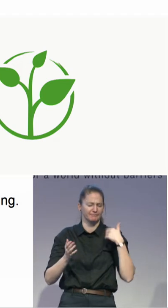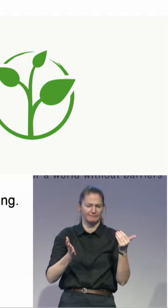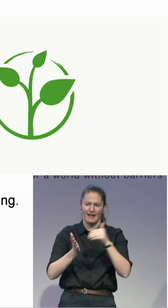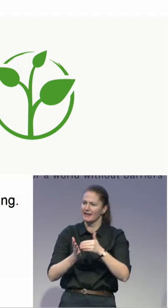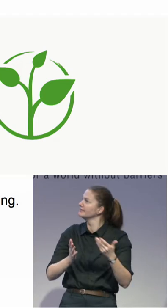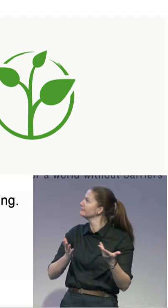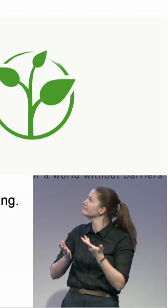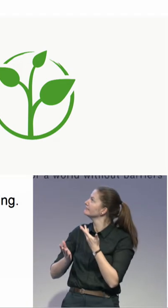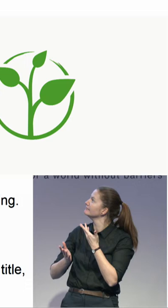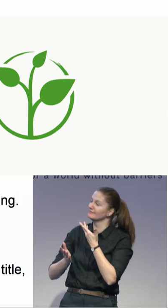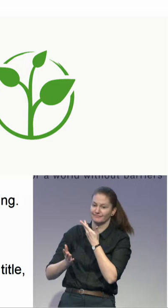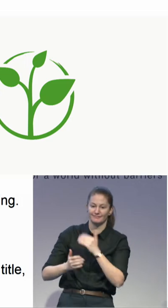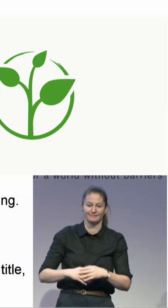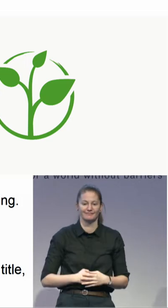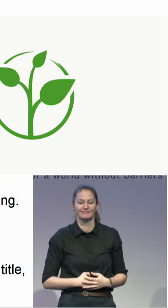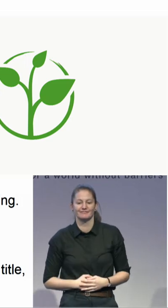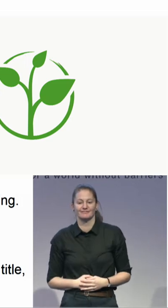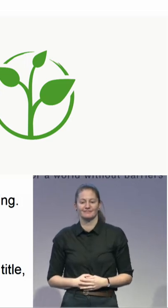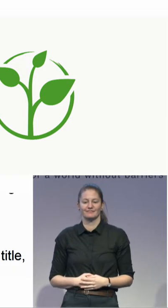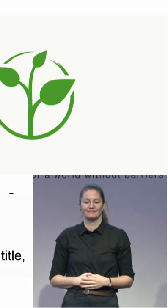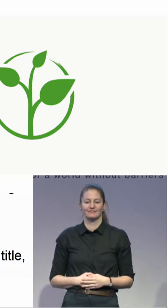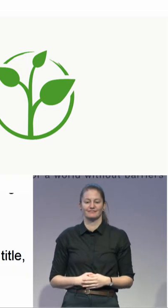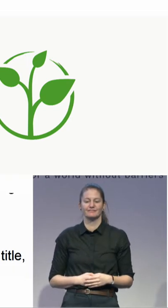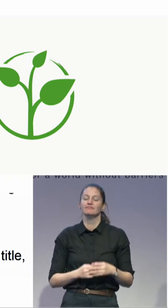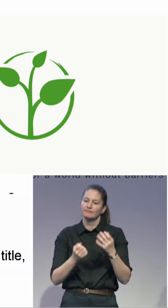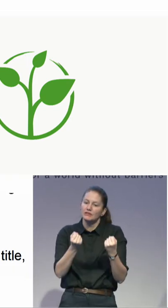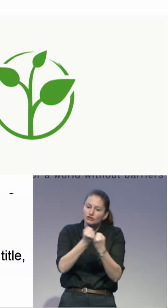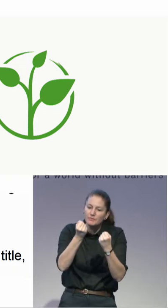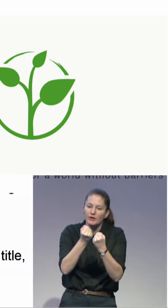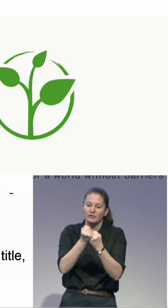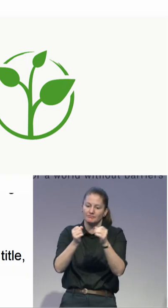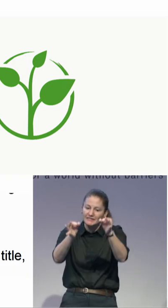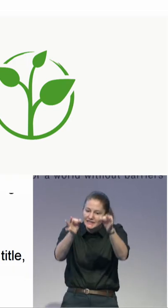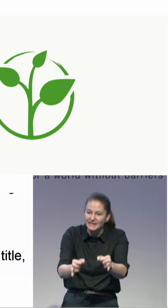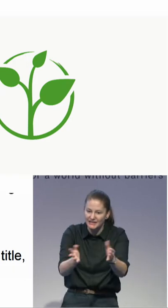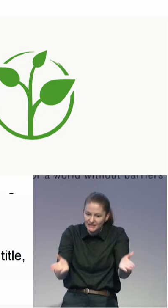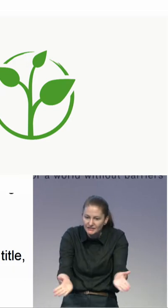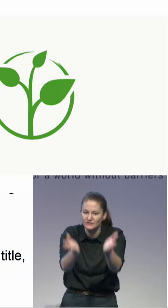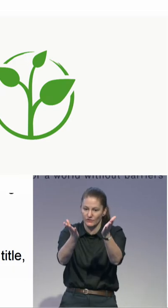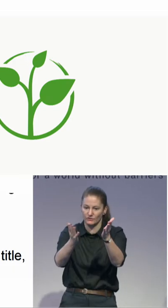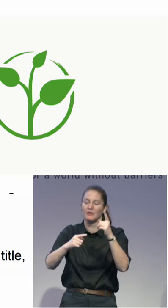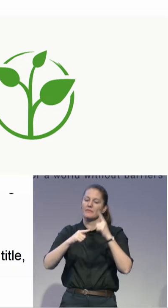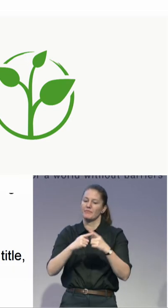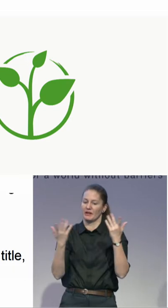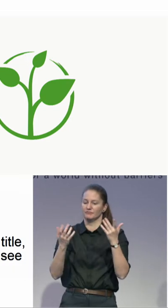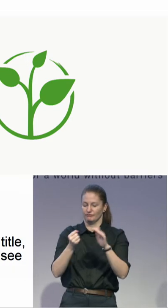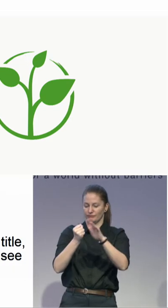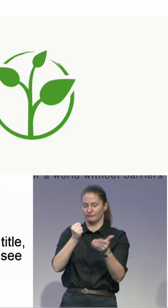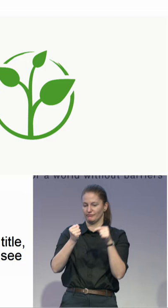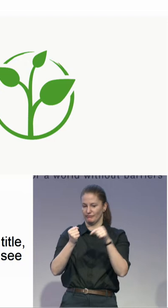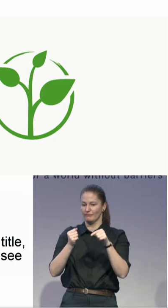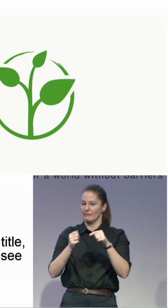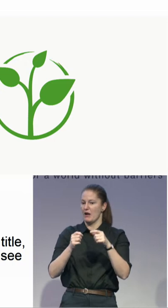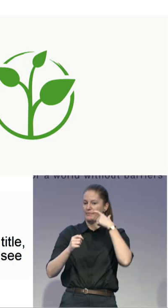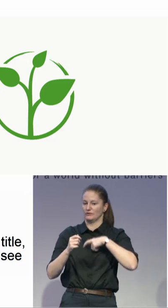-making and personal budget models. And we will see a few examples of how people with disabilities are being supported so they